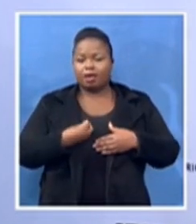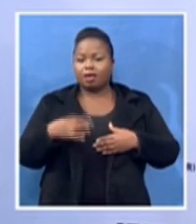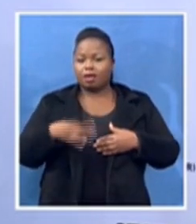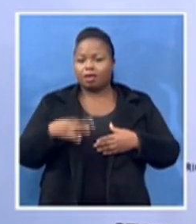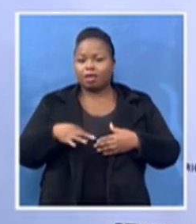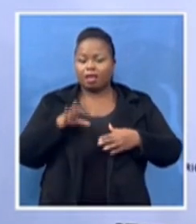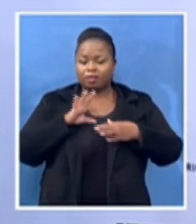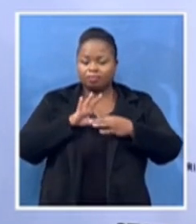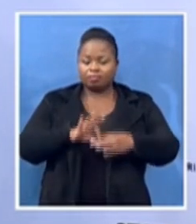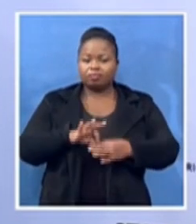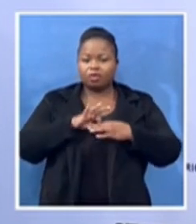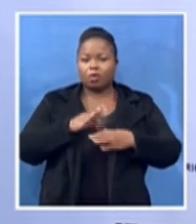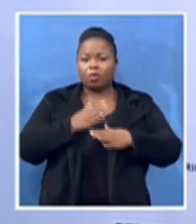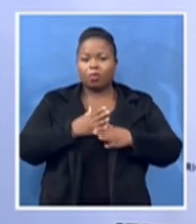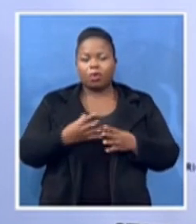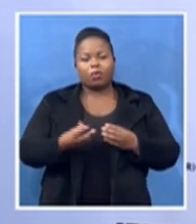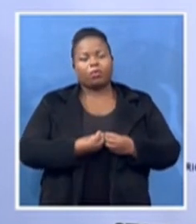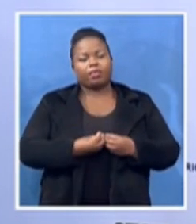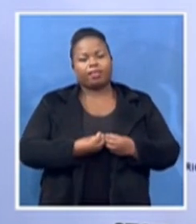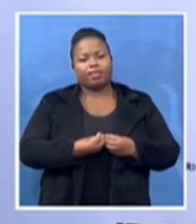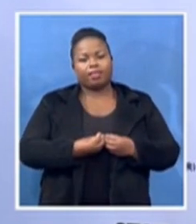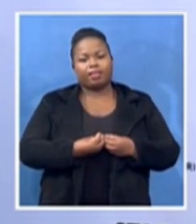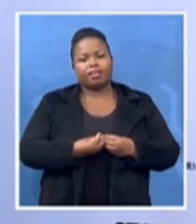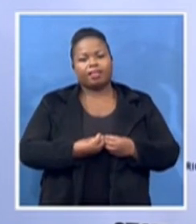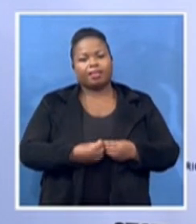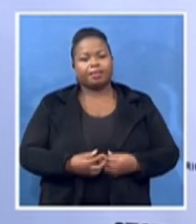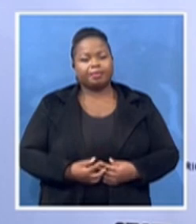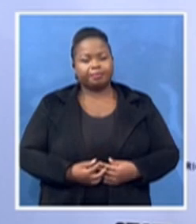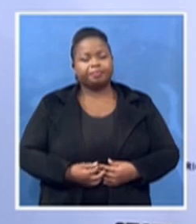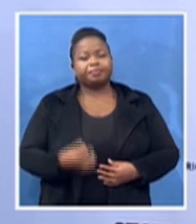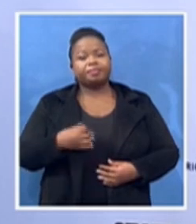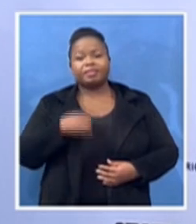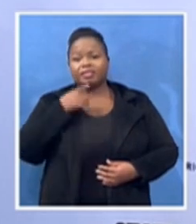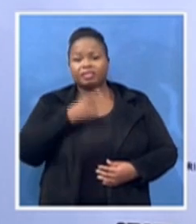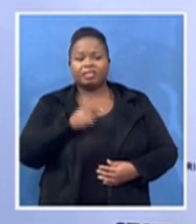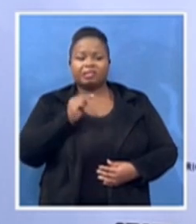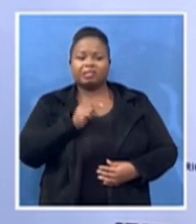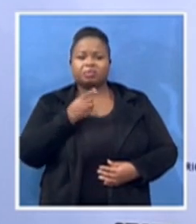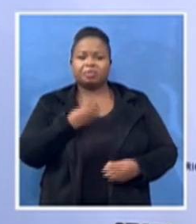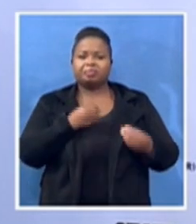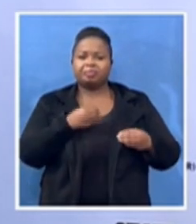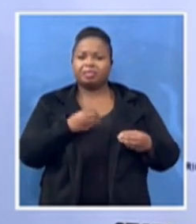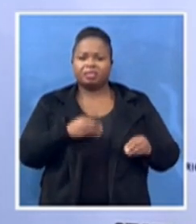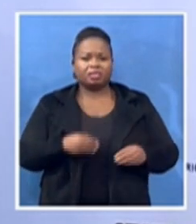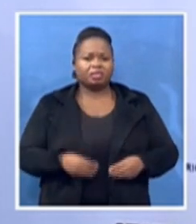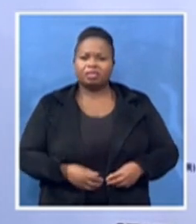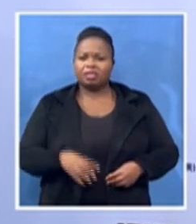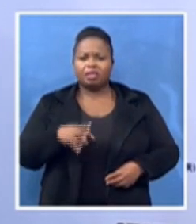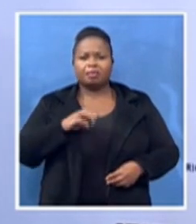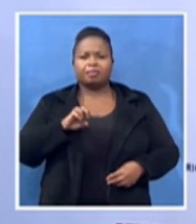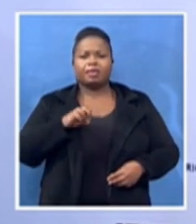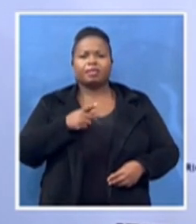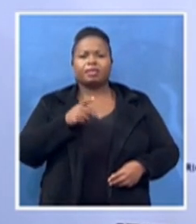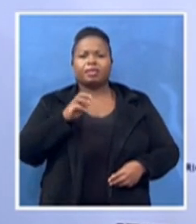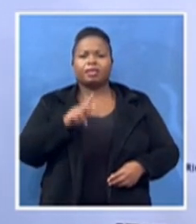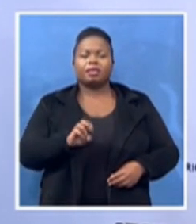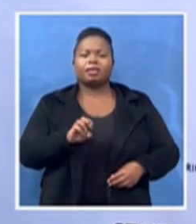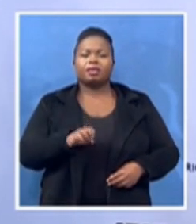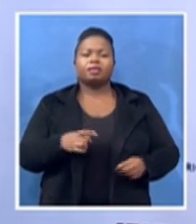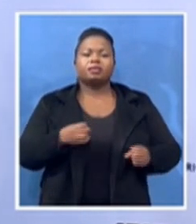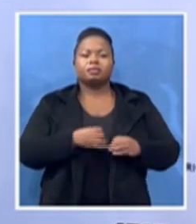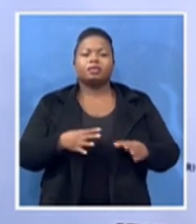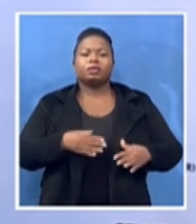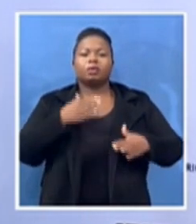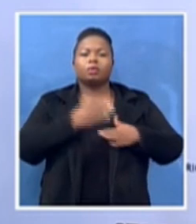They say she was busy. Charlotte MacLight started working there around